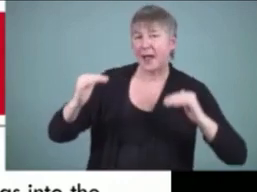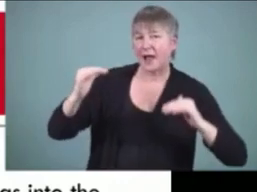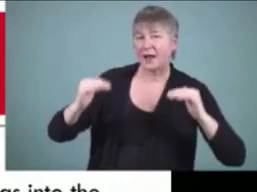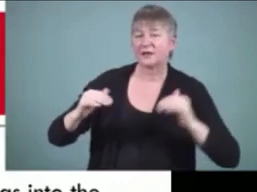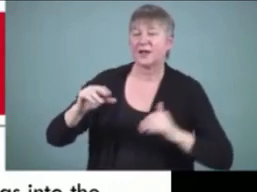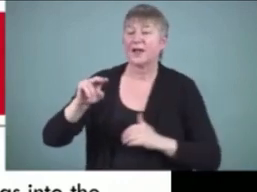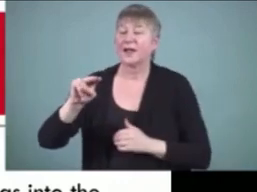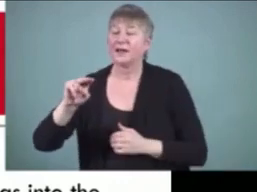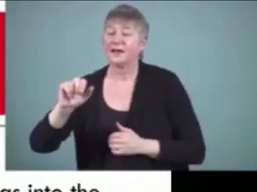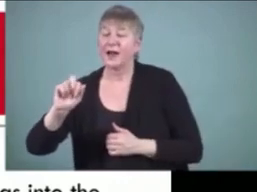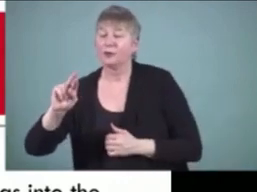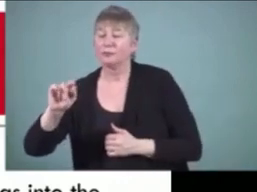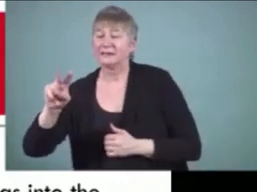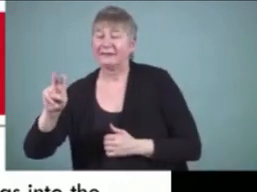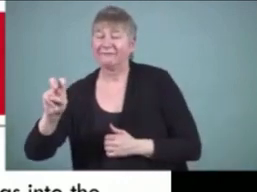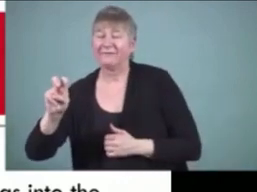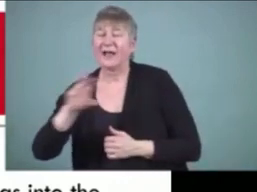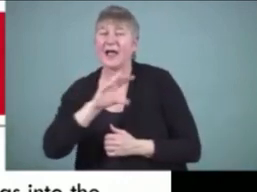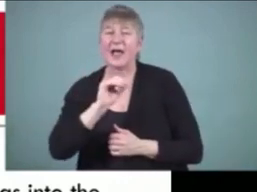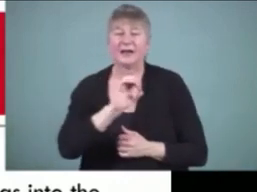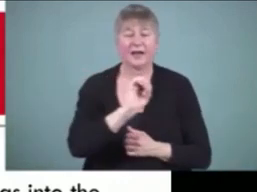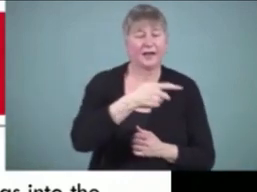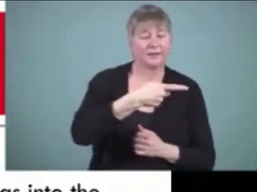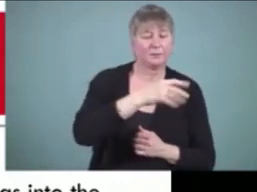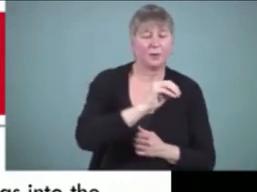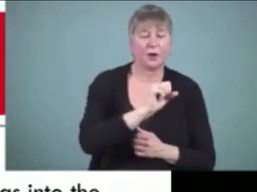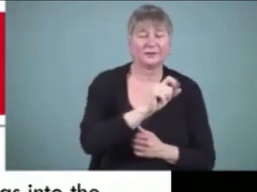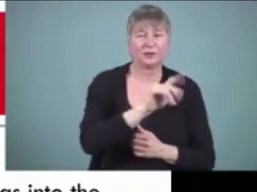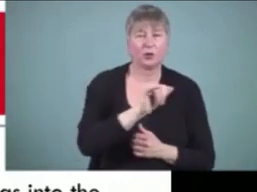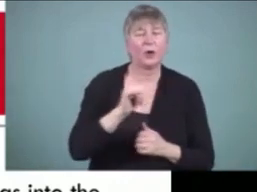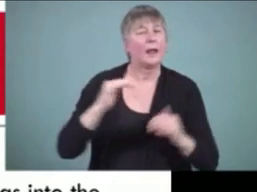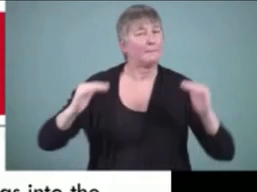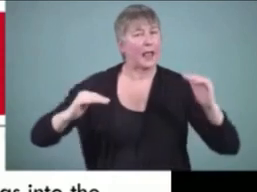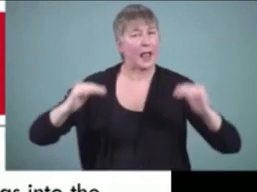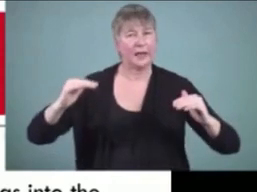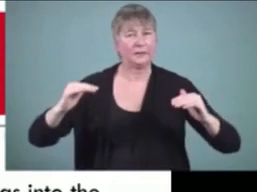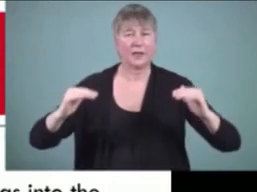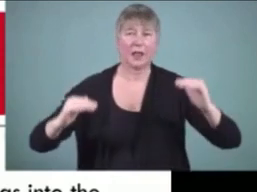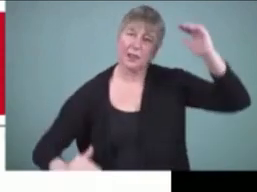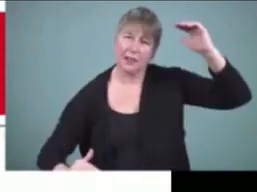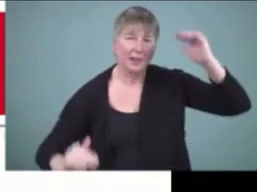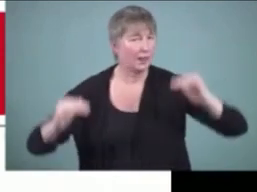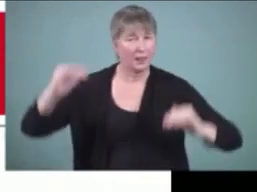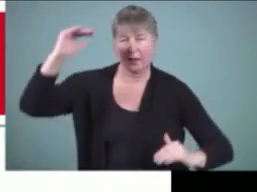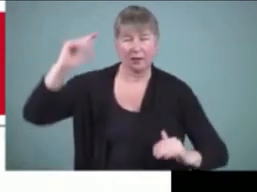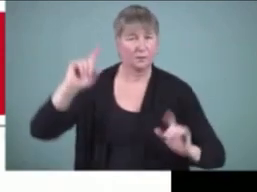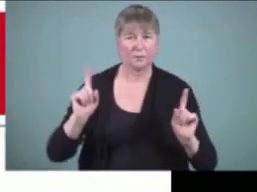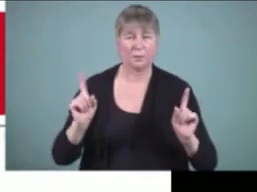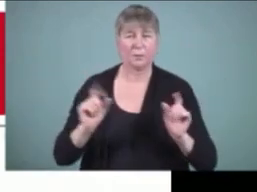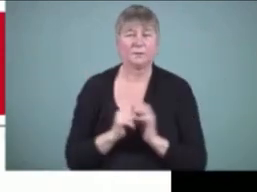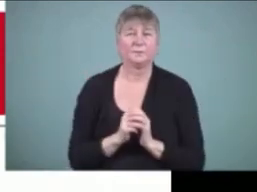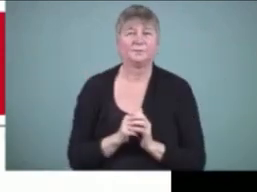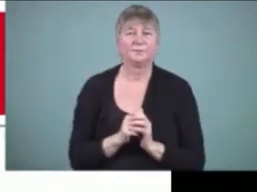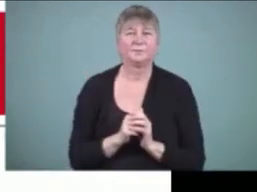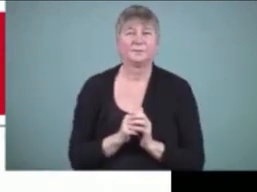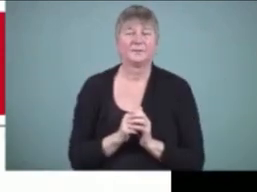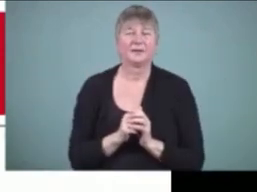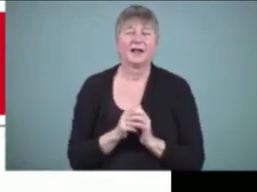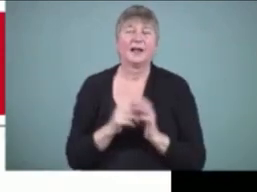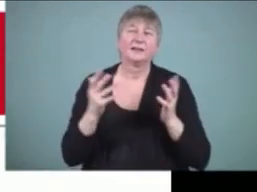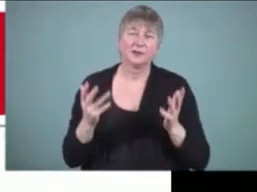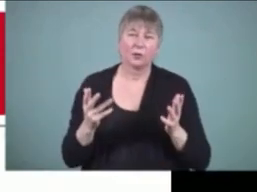expository text um to say a little bit more about that on the next slide typically if you think about um